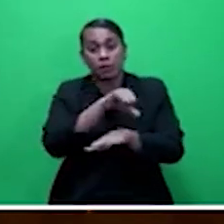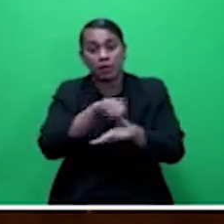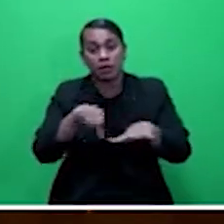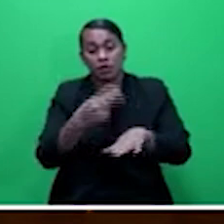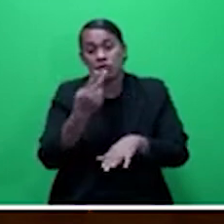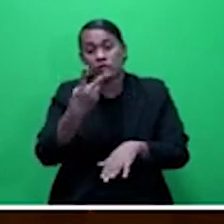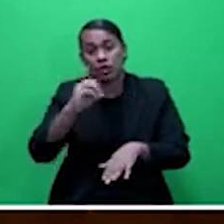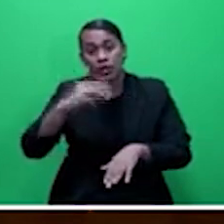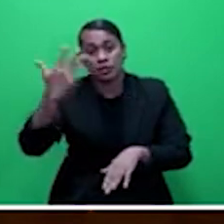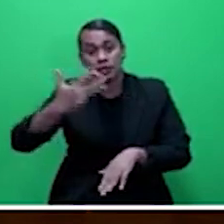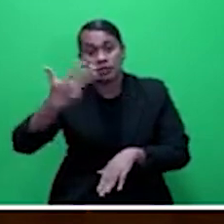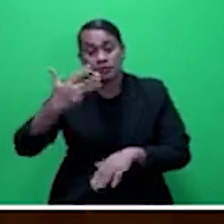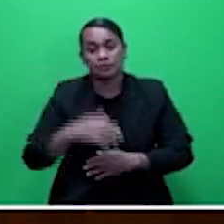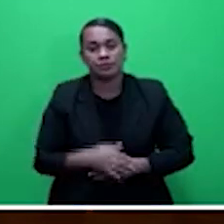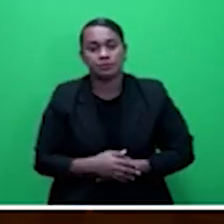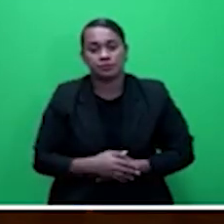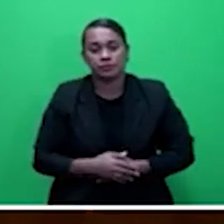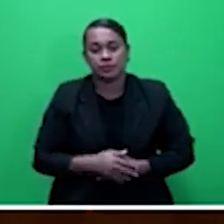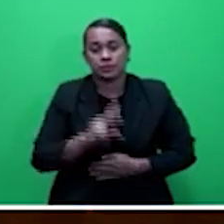Is there a seconder?